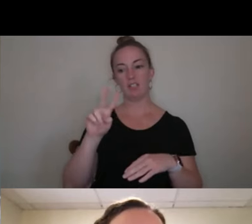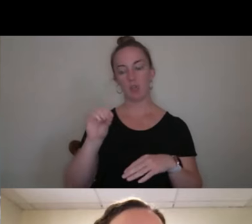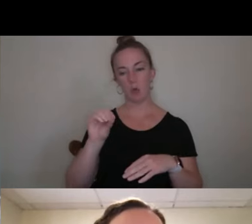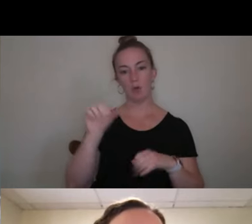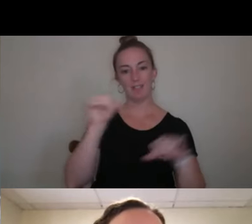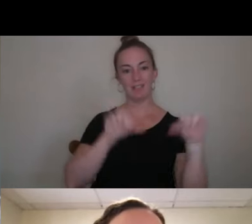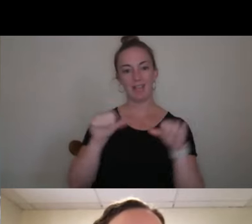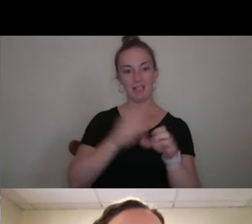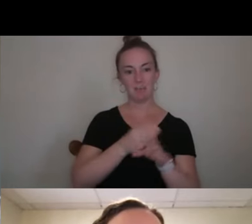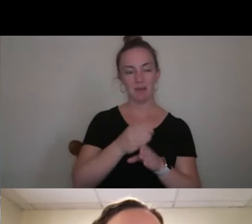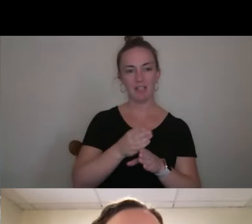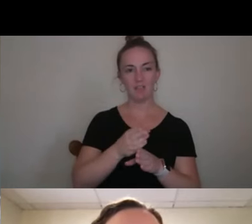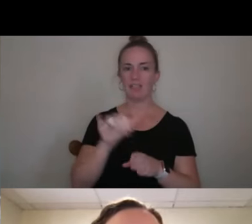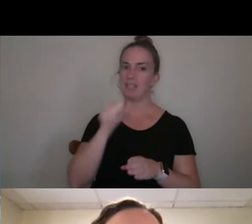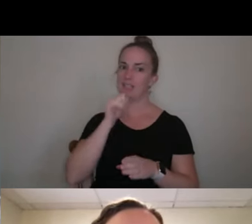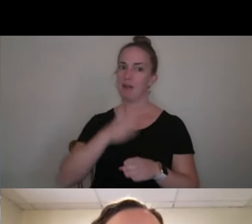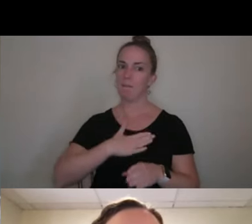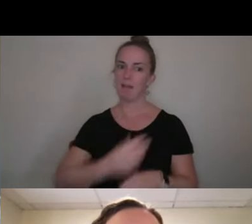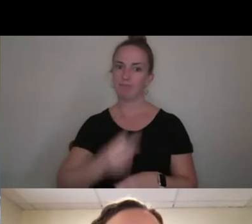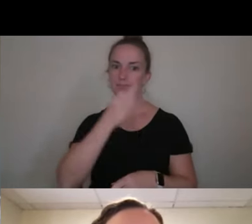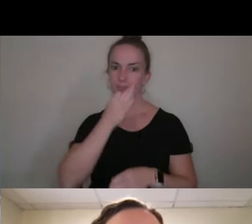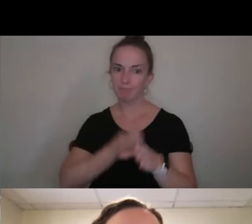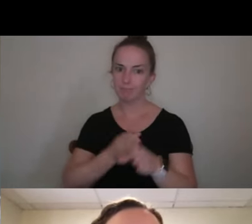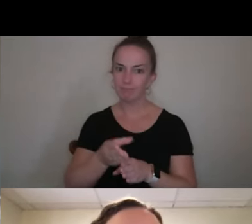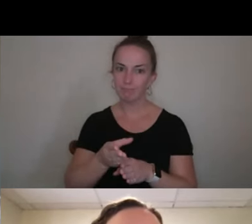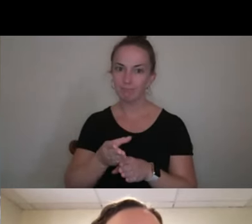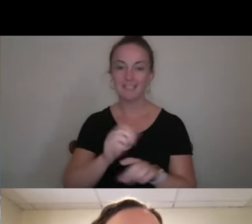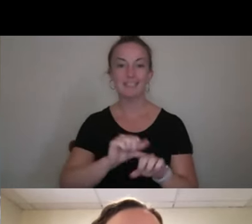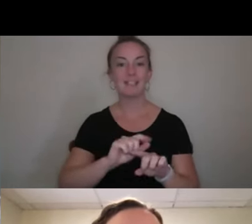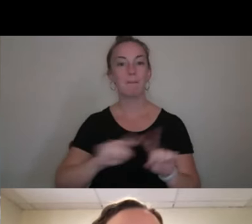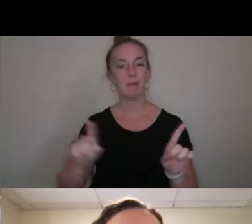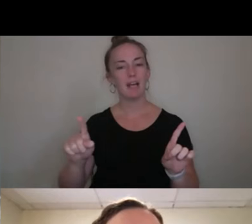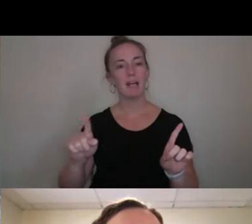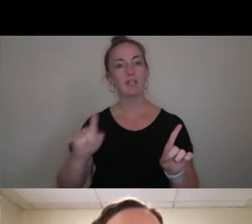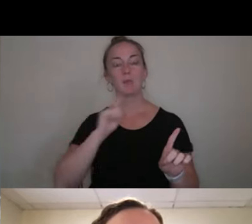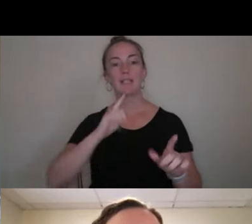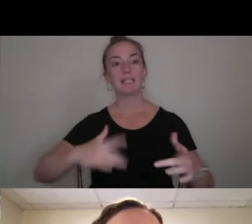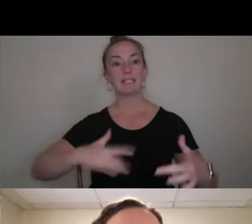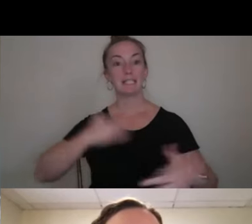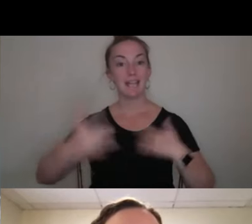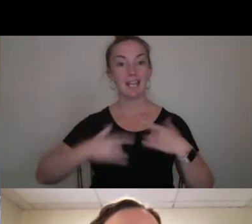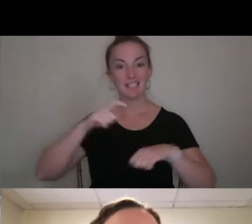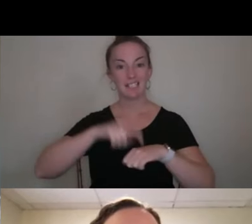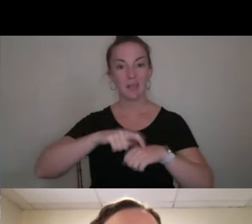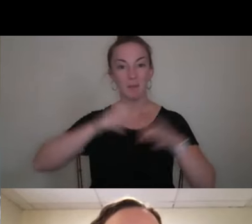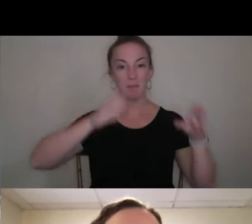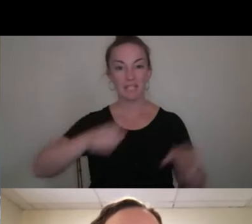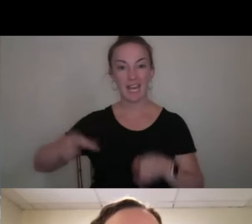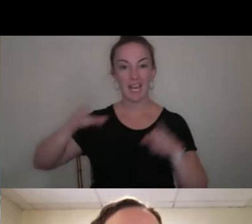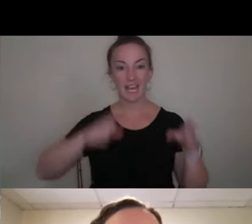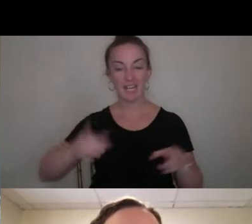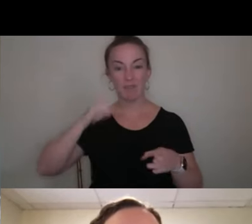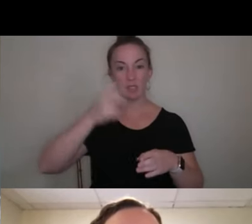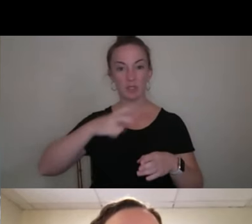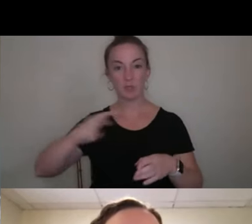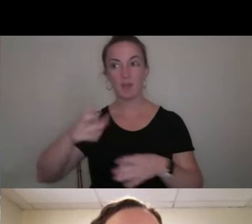not, you know, my area of specialties, I guess, but it was such an exciting time planning for the trip and like getting the packing